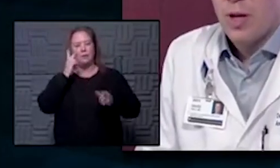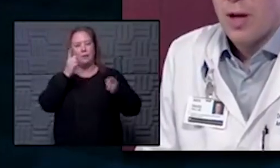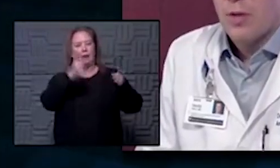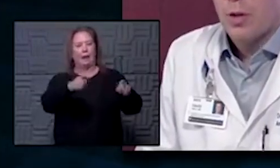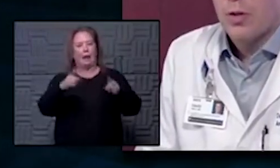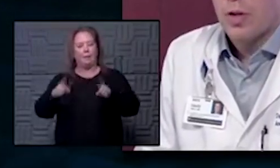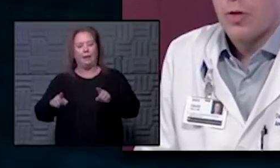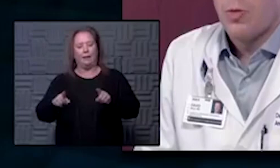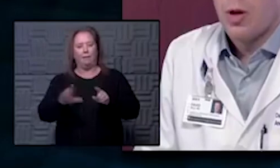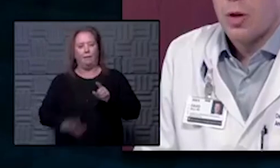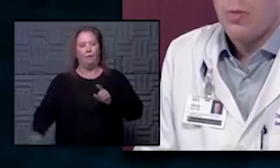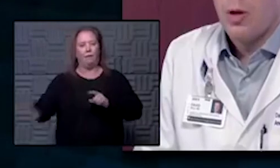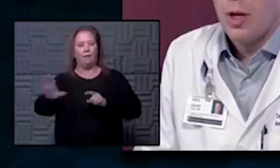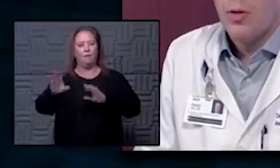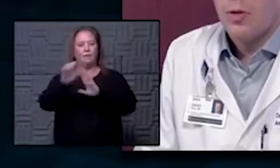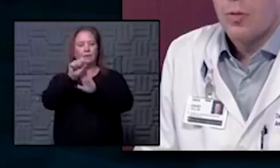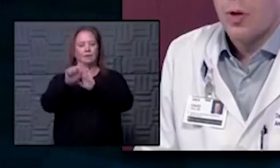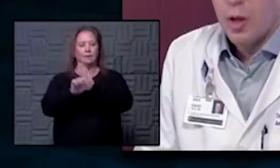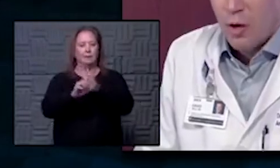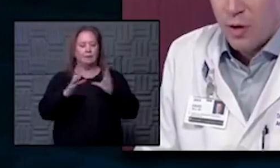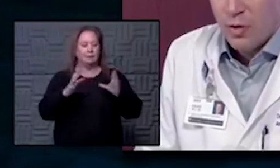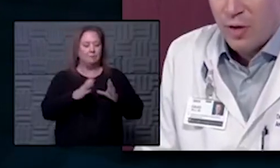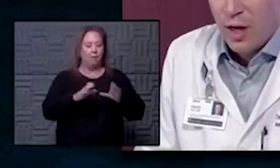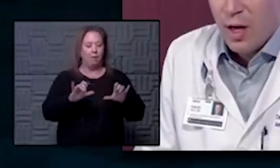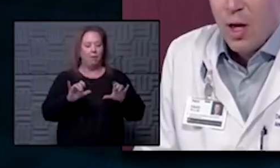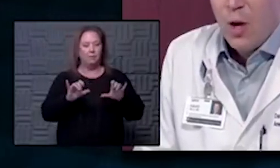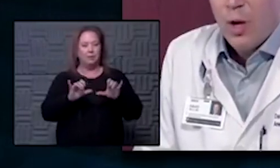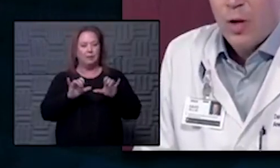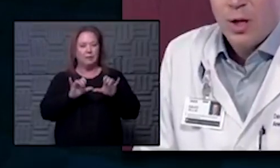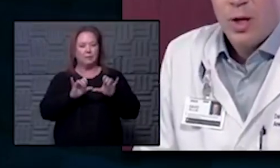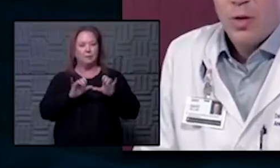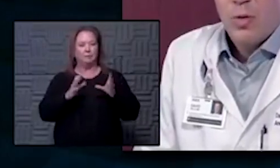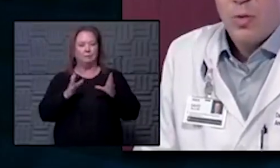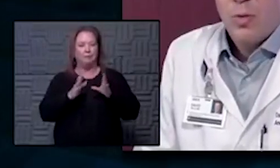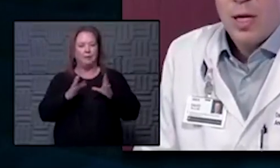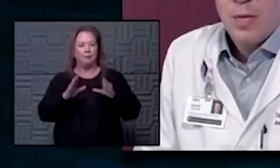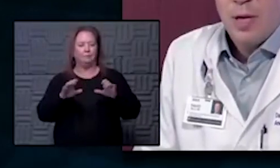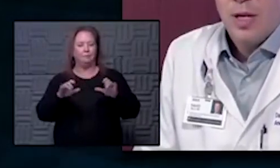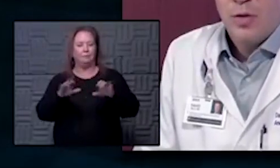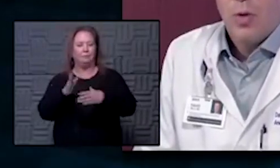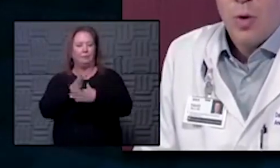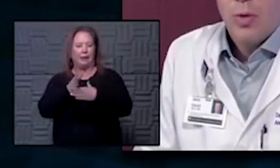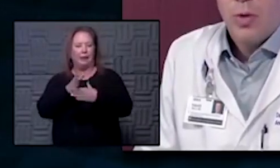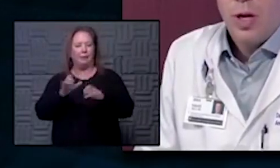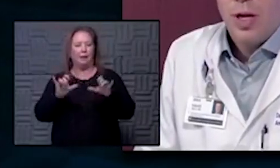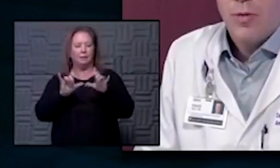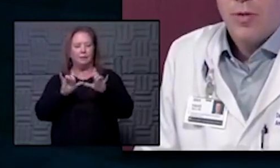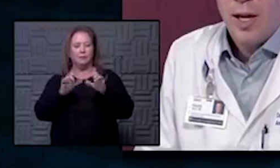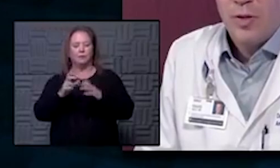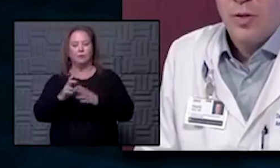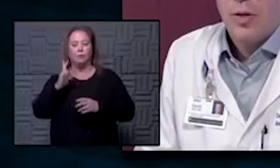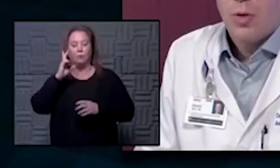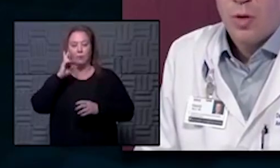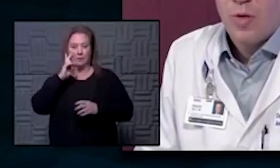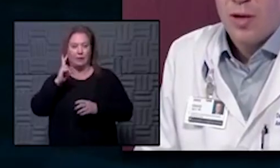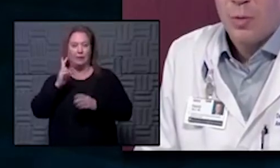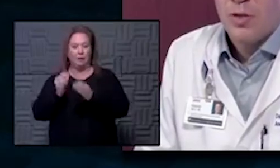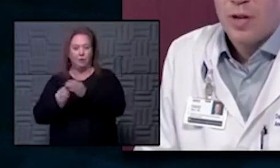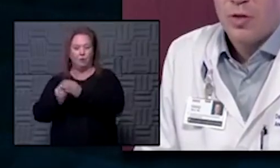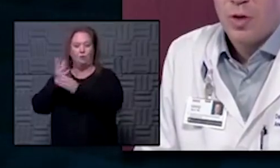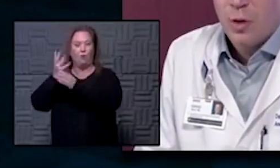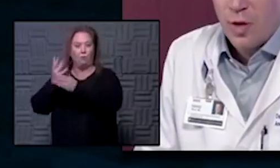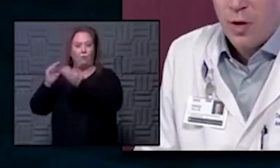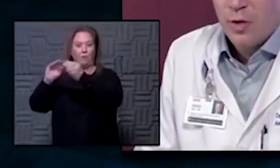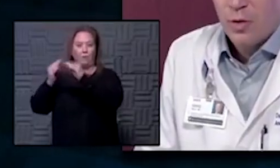and medium-sized hospitals and smaller communities really across the state. We know that there um is growth of cases and growth of